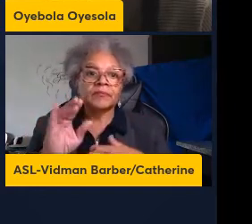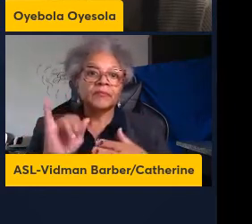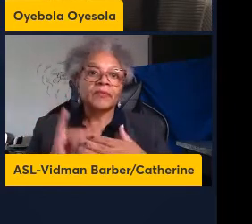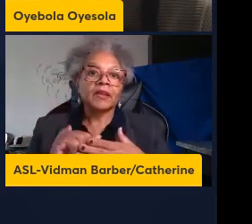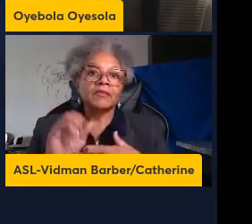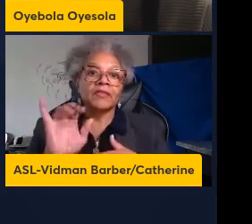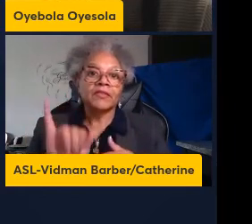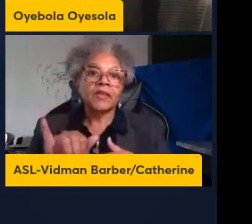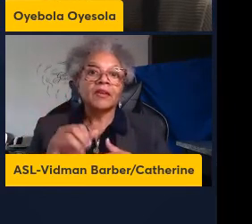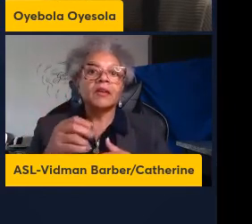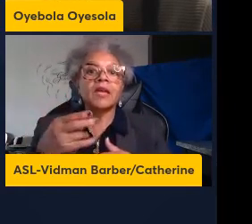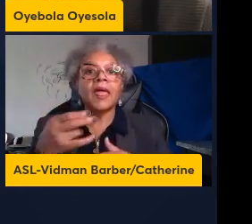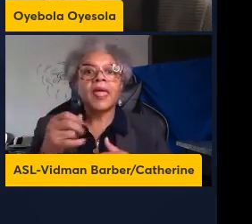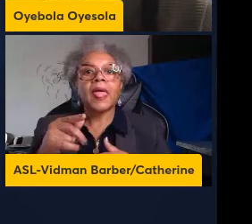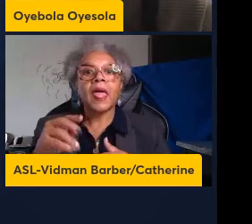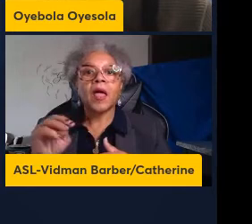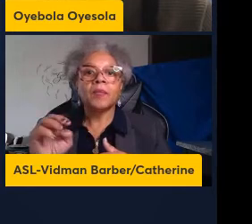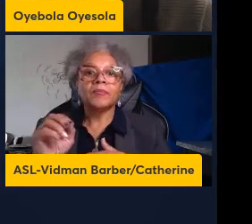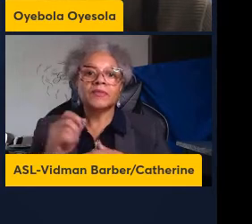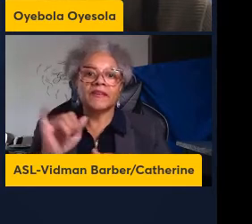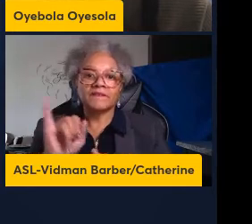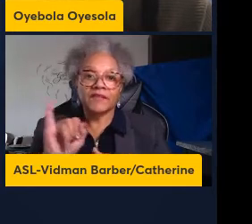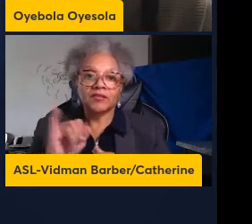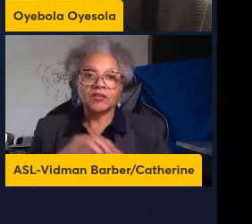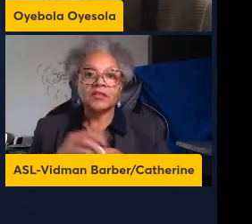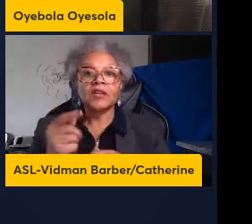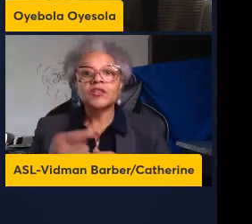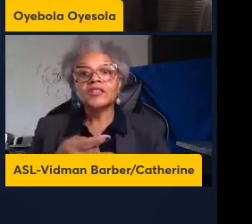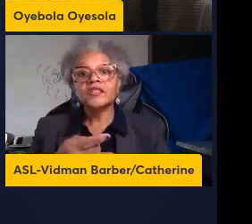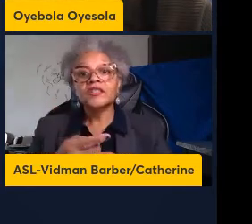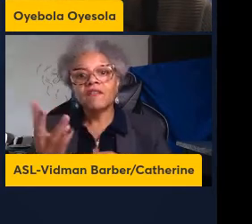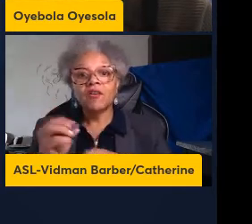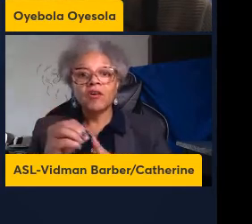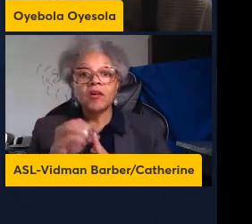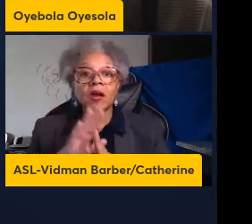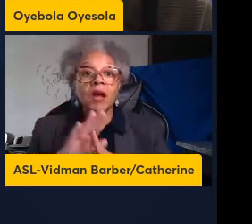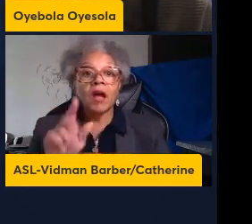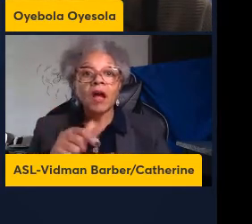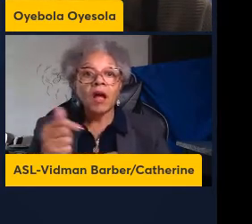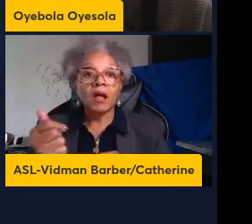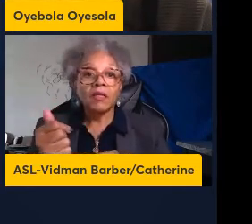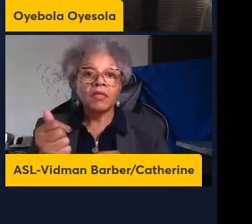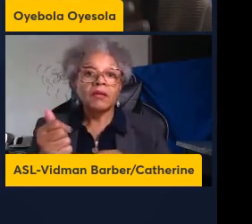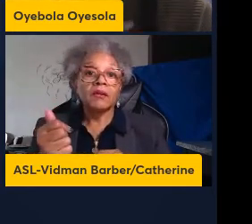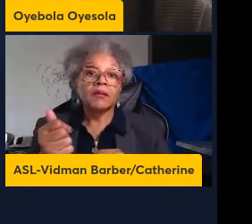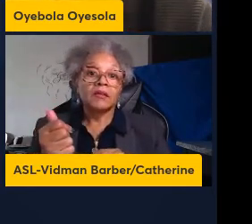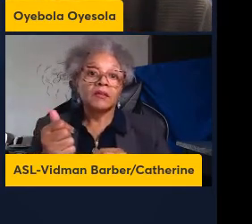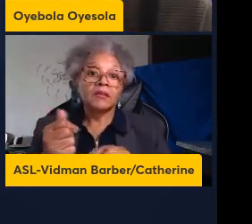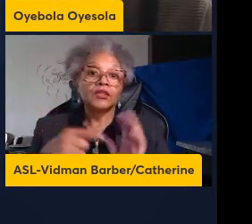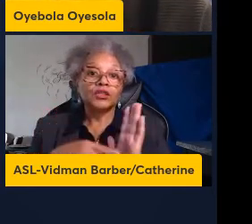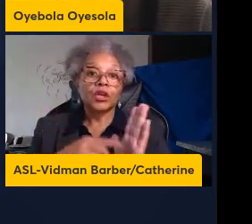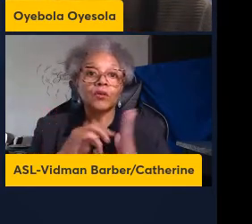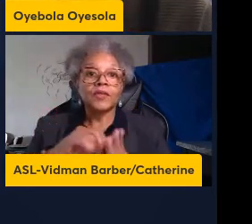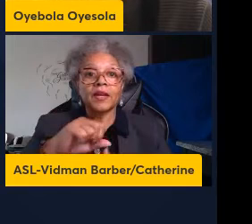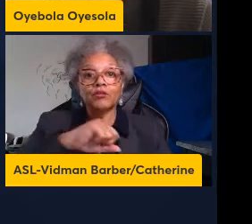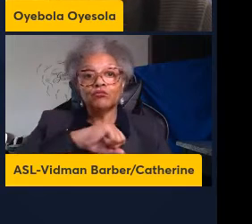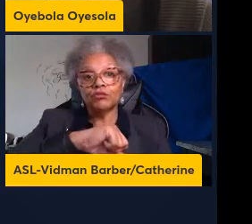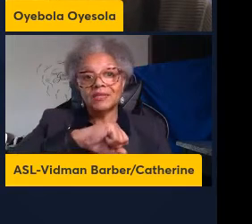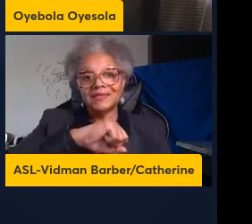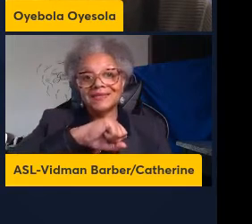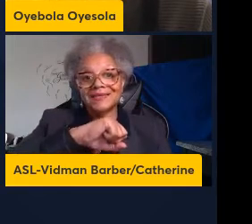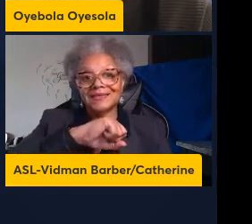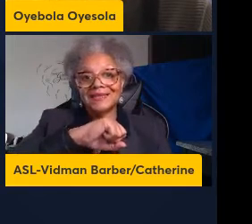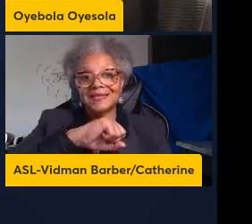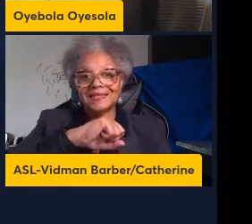infection and several other people in the field have also shown that resistance or susceptibility